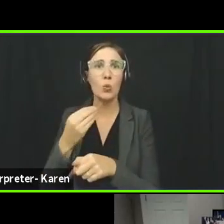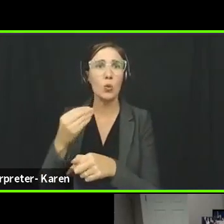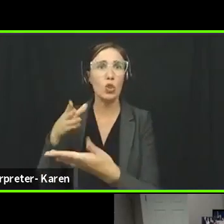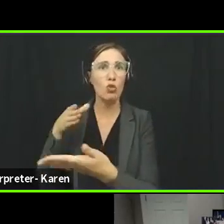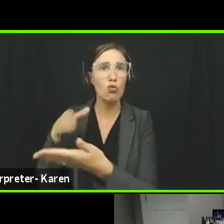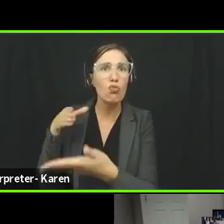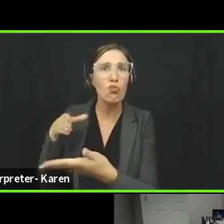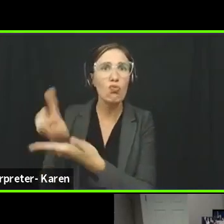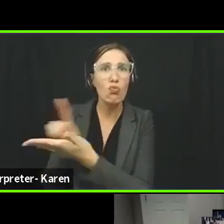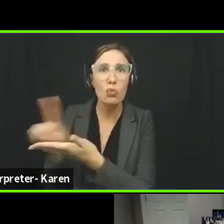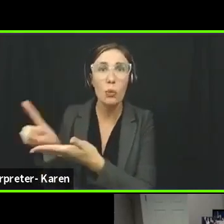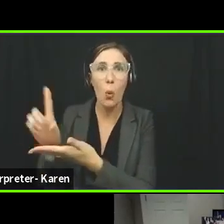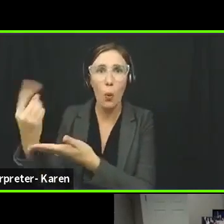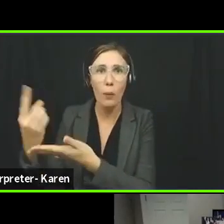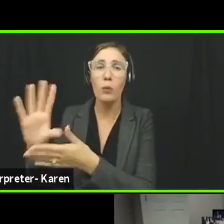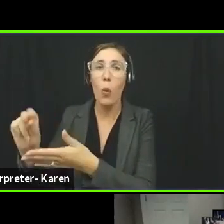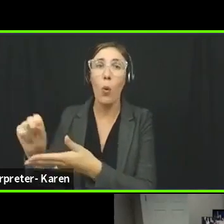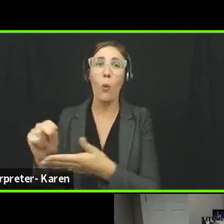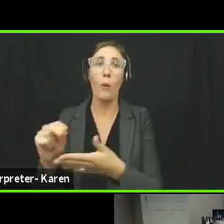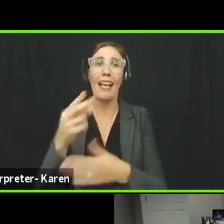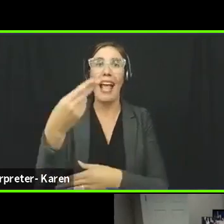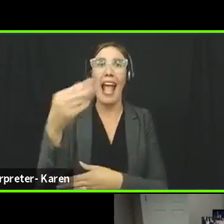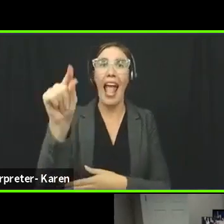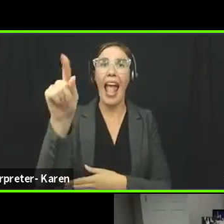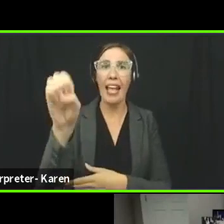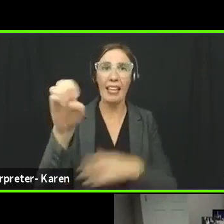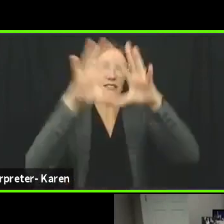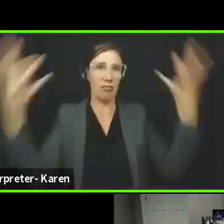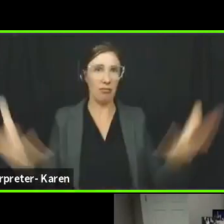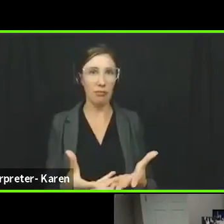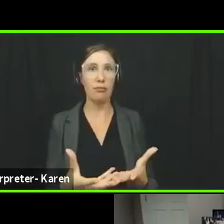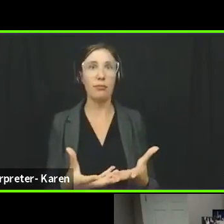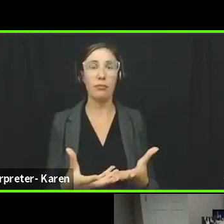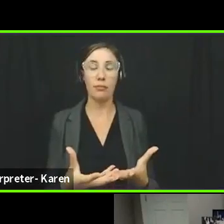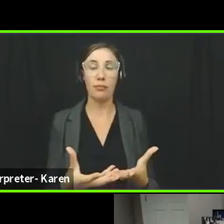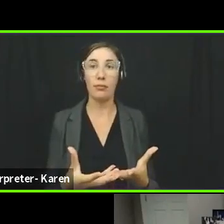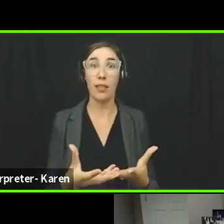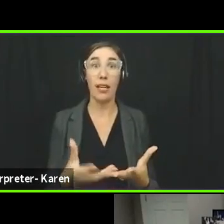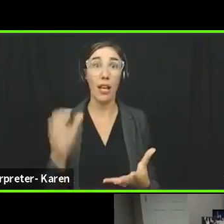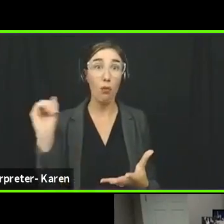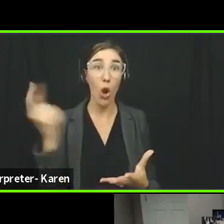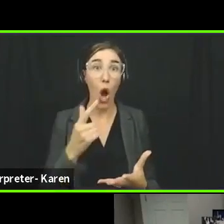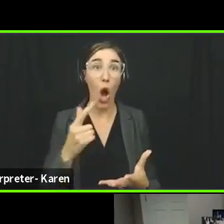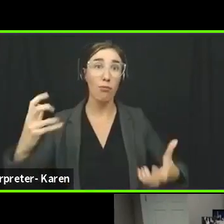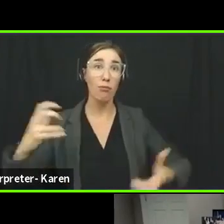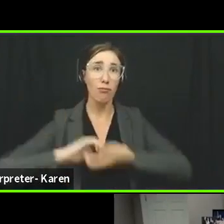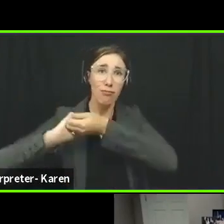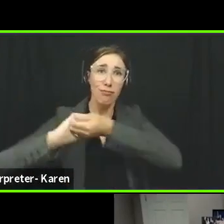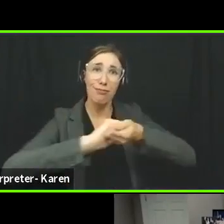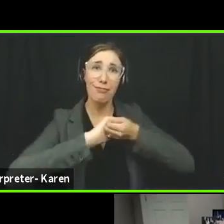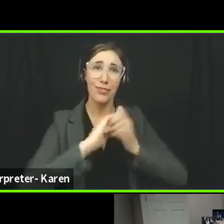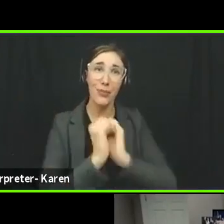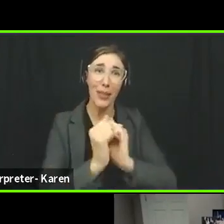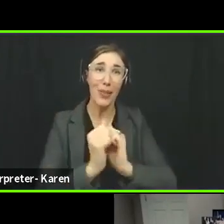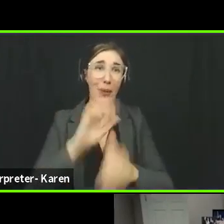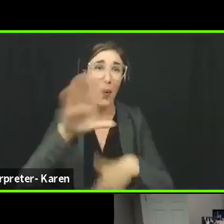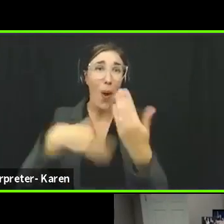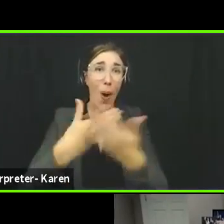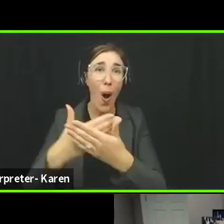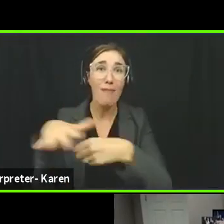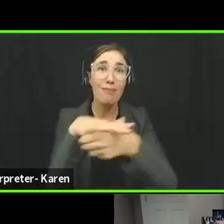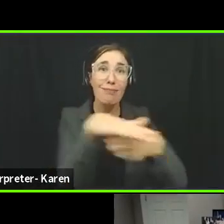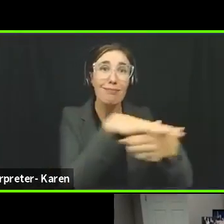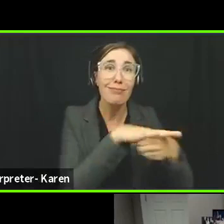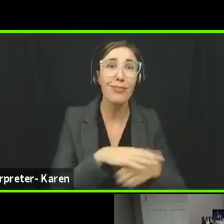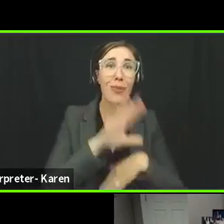hate. And if really we all sort of bonded together in all areas, and all people